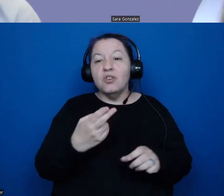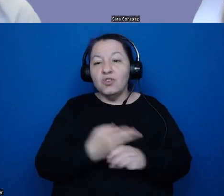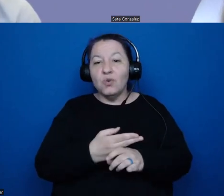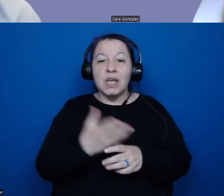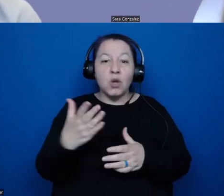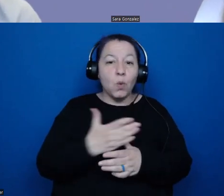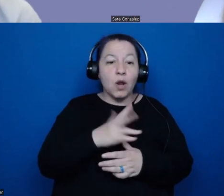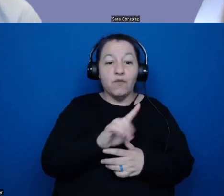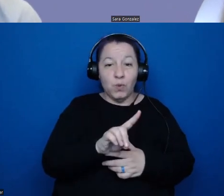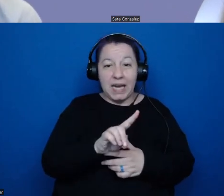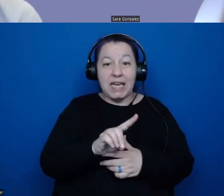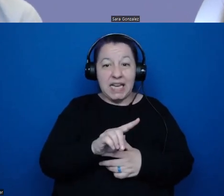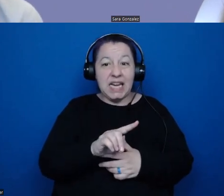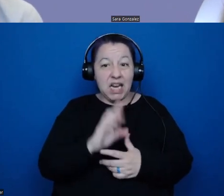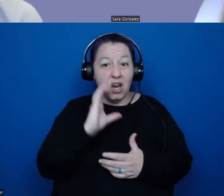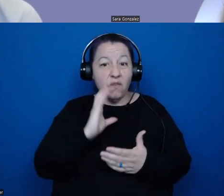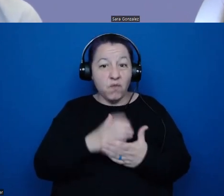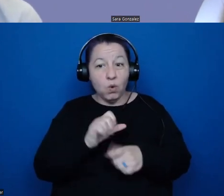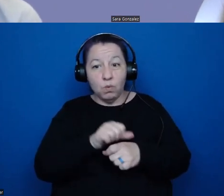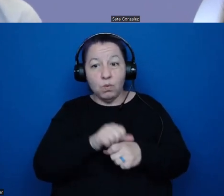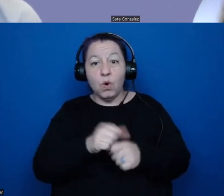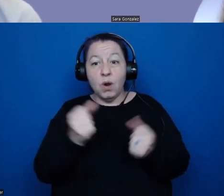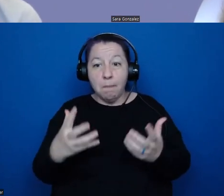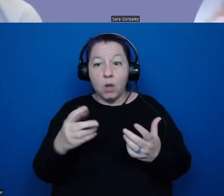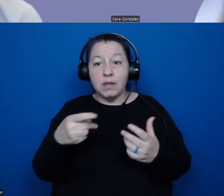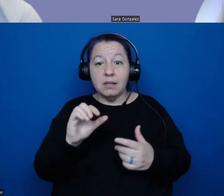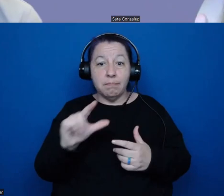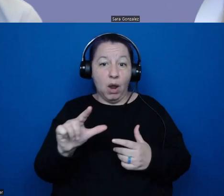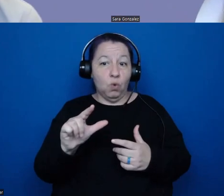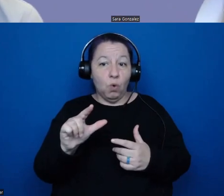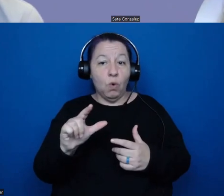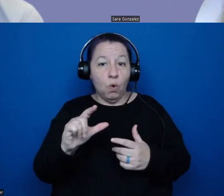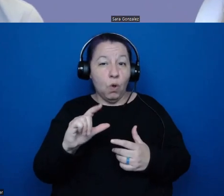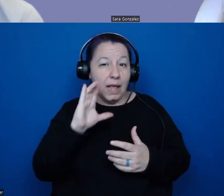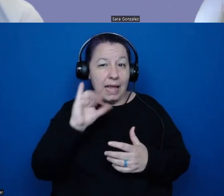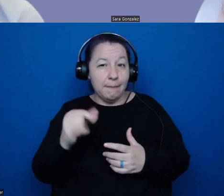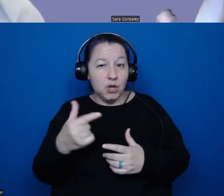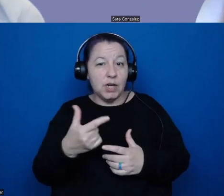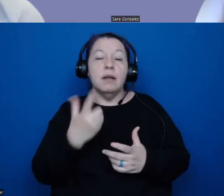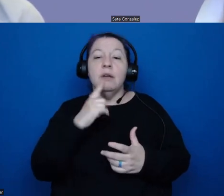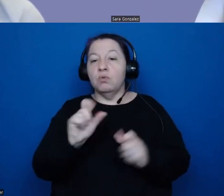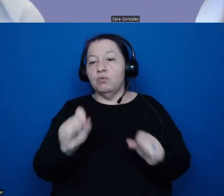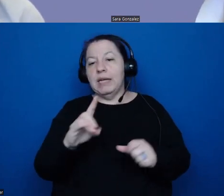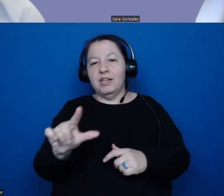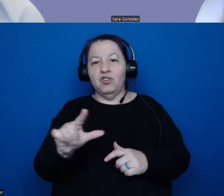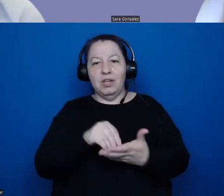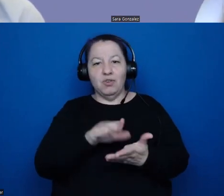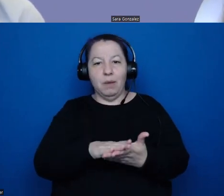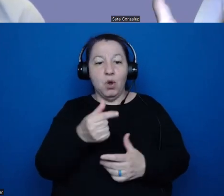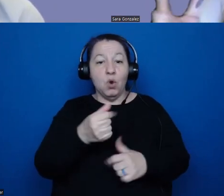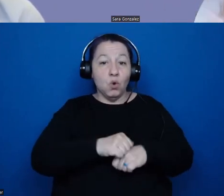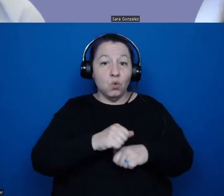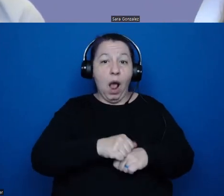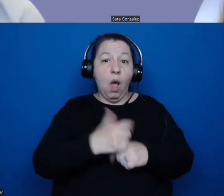and multispectral imaging in order to digitally document groundstone and rock art belongings.